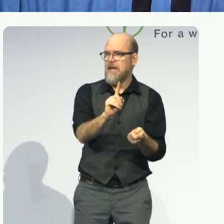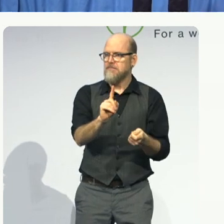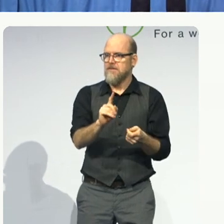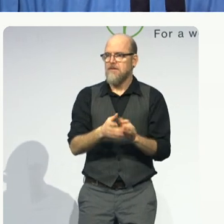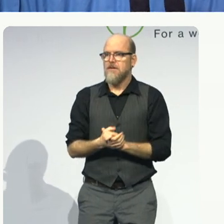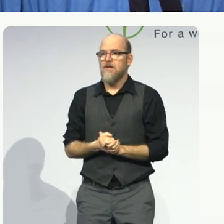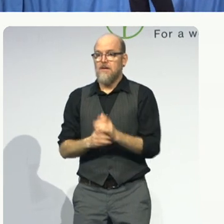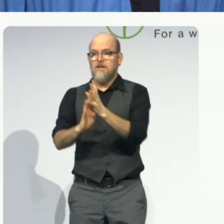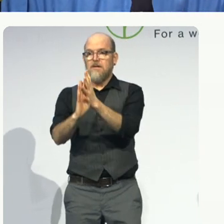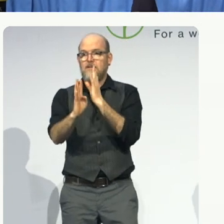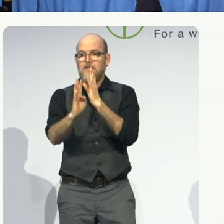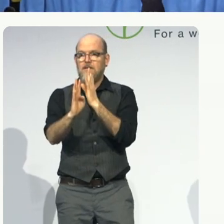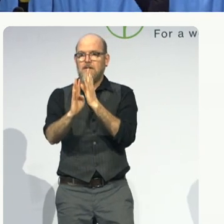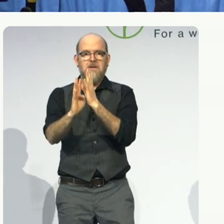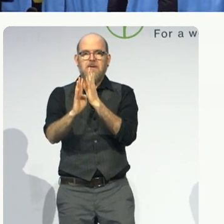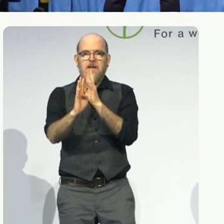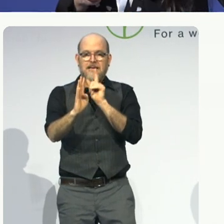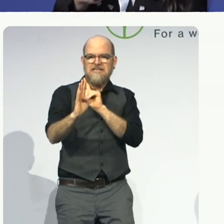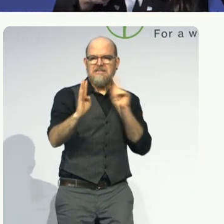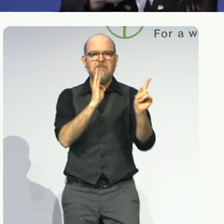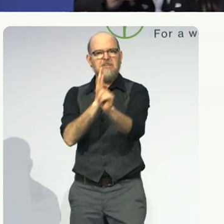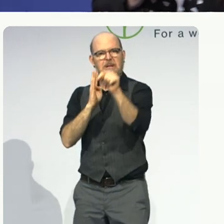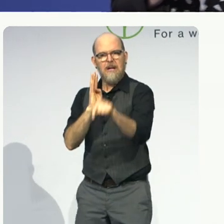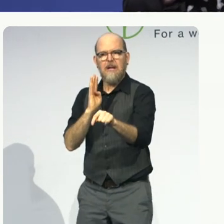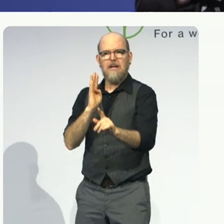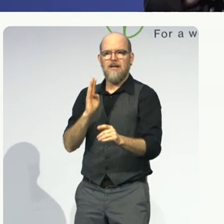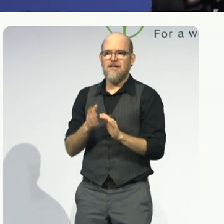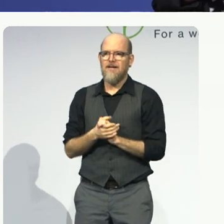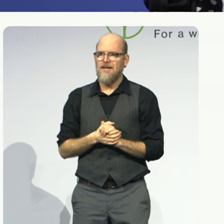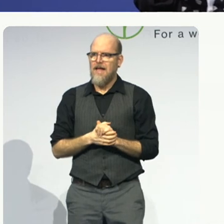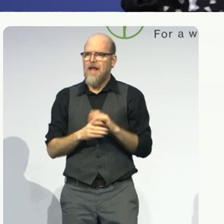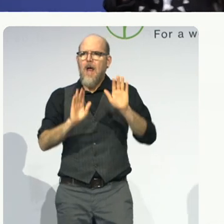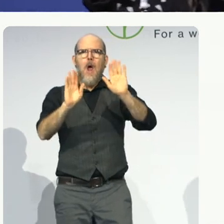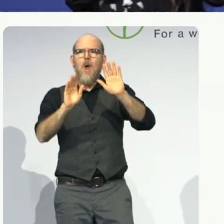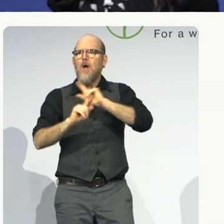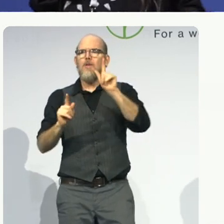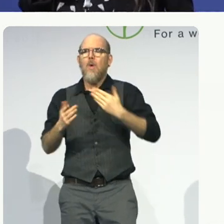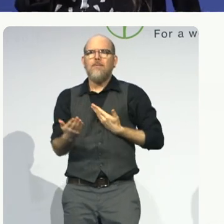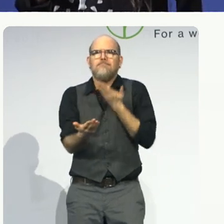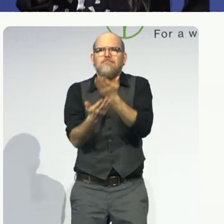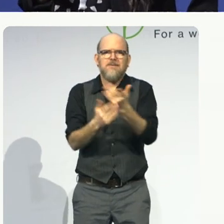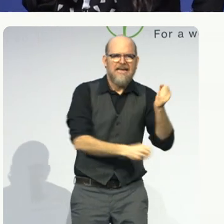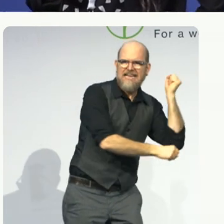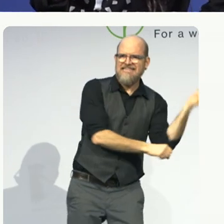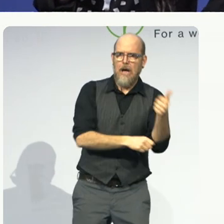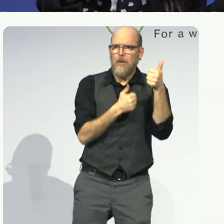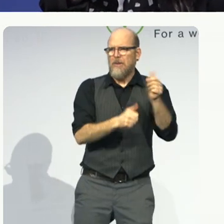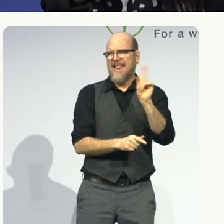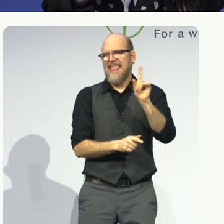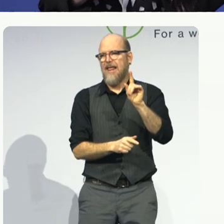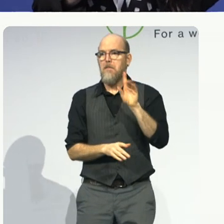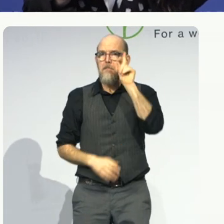line. Now, I'm not recommending violence here, but this was neither the first nor the last time he fought for